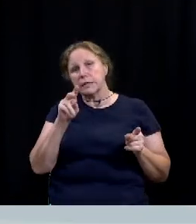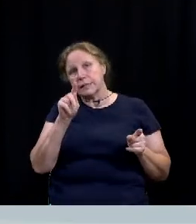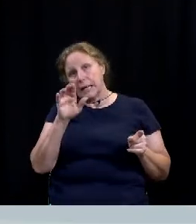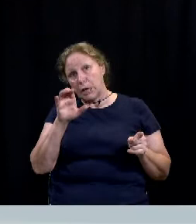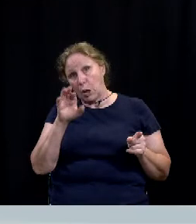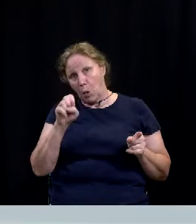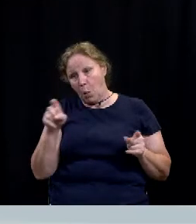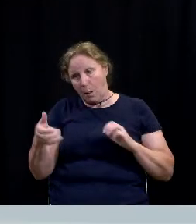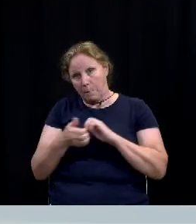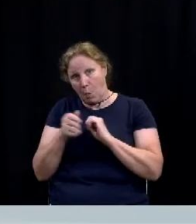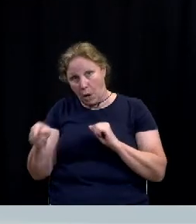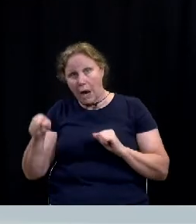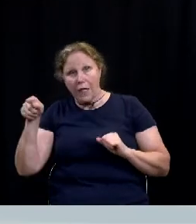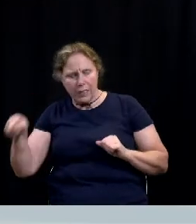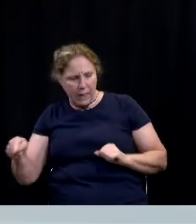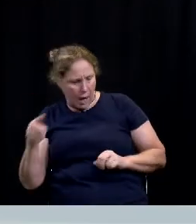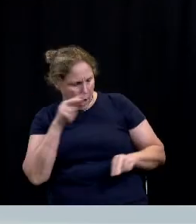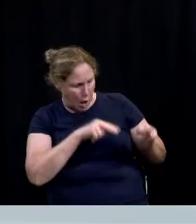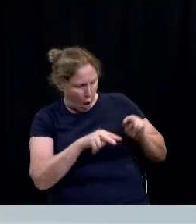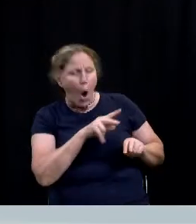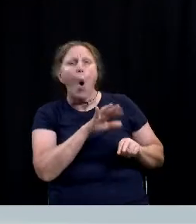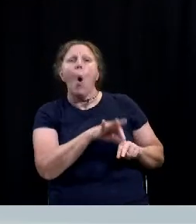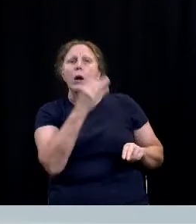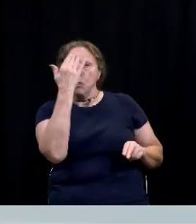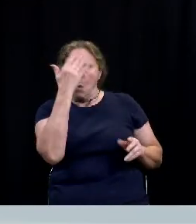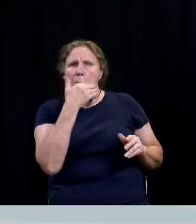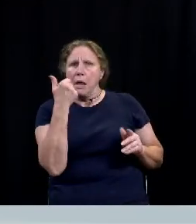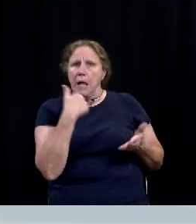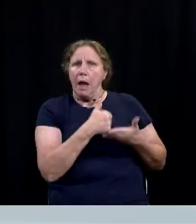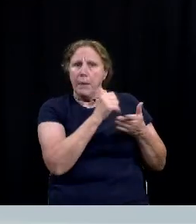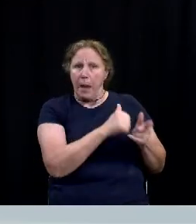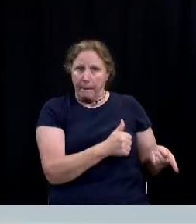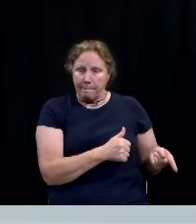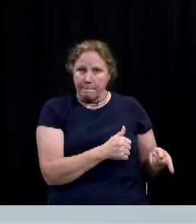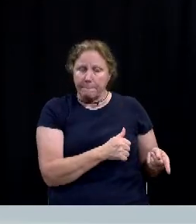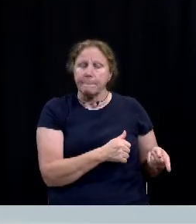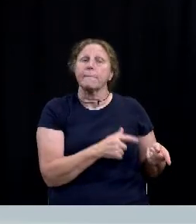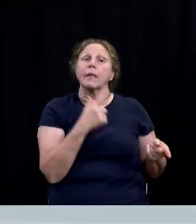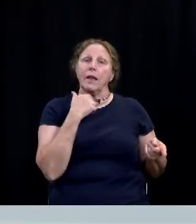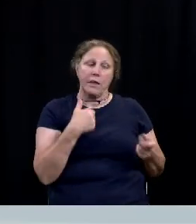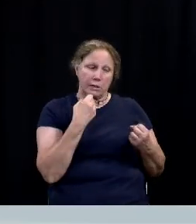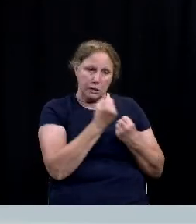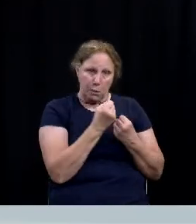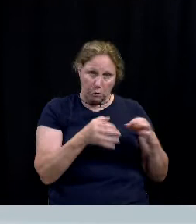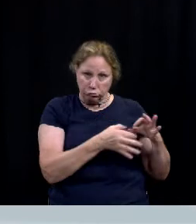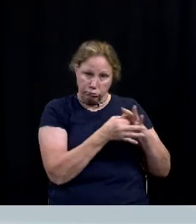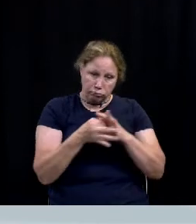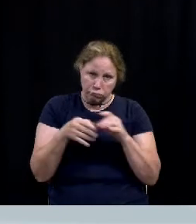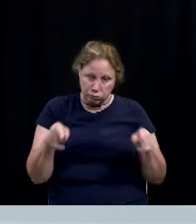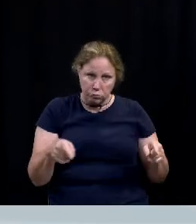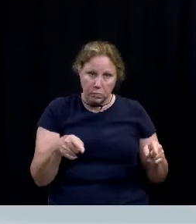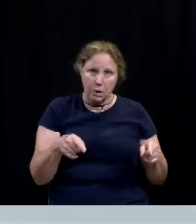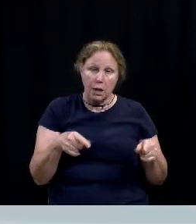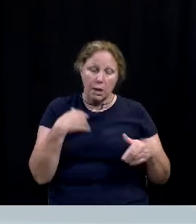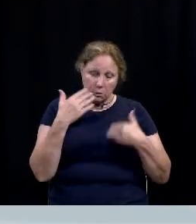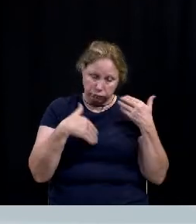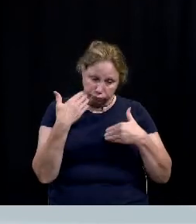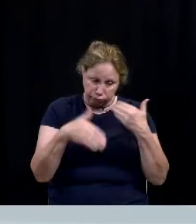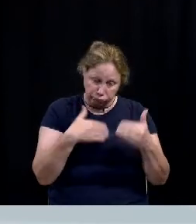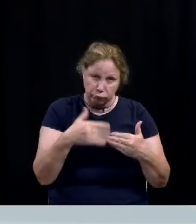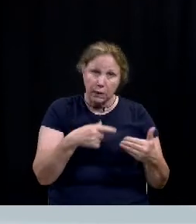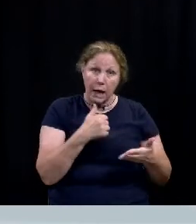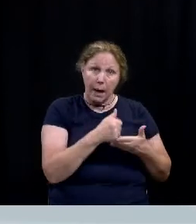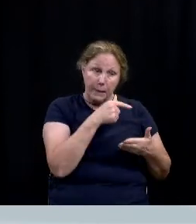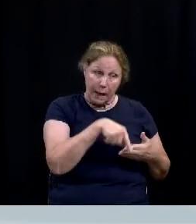and they were able to identify treatment for Mr. Hicks the unit has continued to support a relationship with Mr. Hicks post-treatment and while trying to help